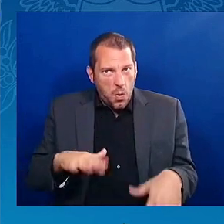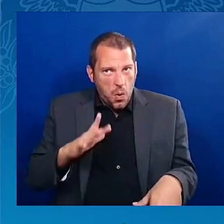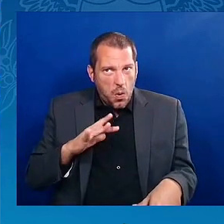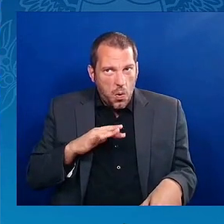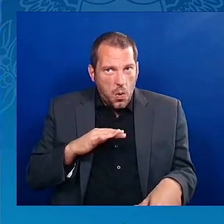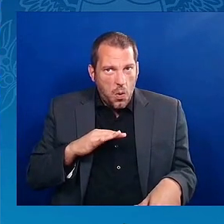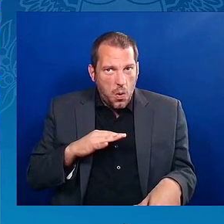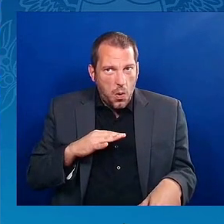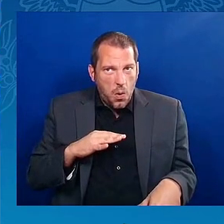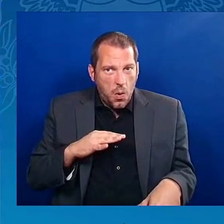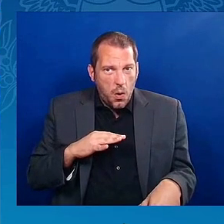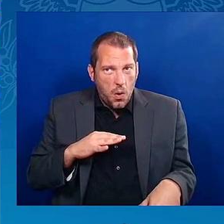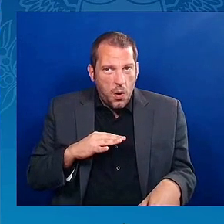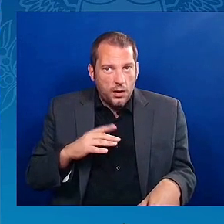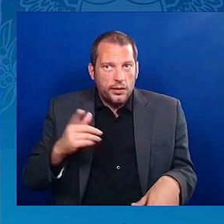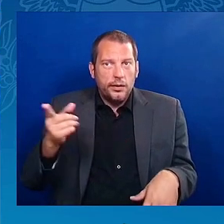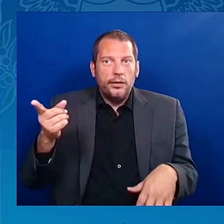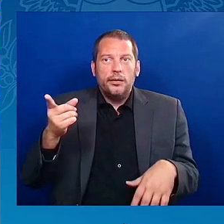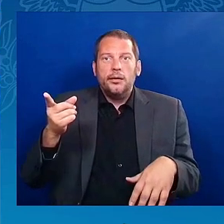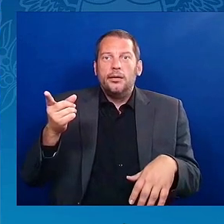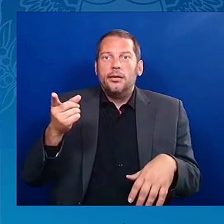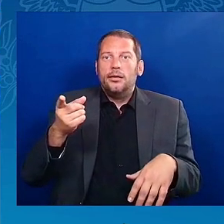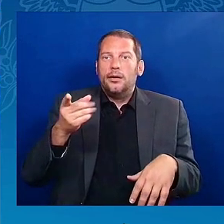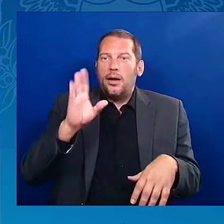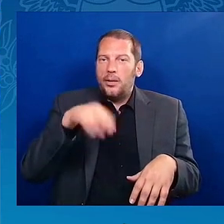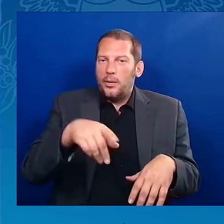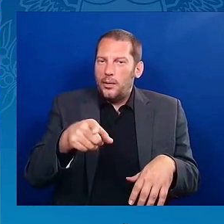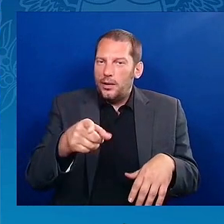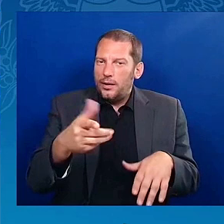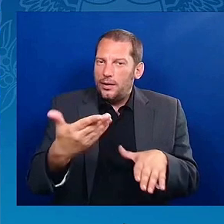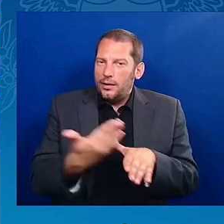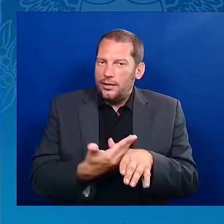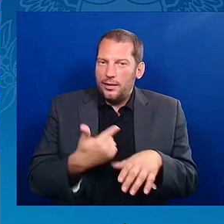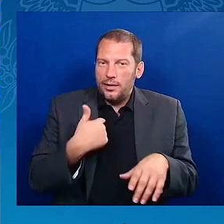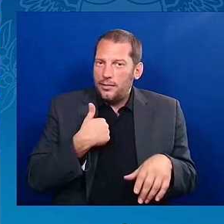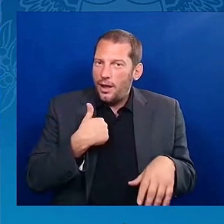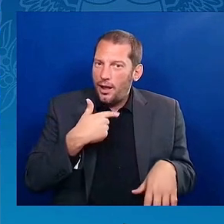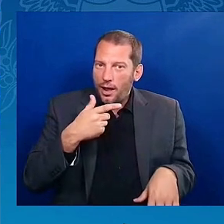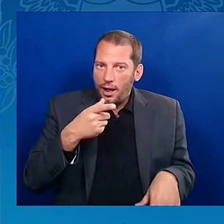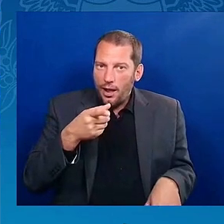your... You like this? I'm very impressed. I look like Gayle King, don't I? impressed.